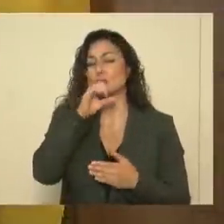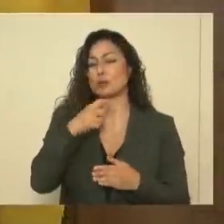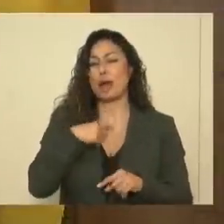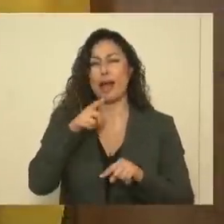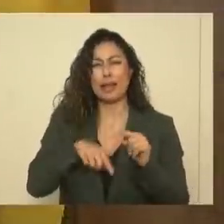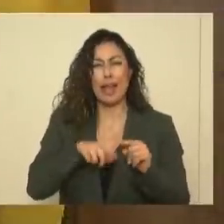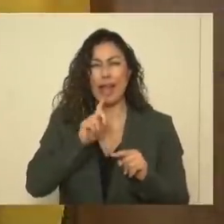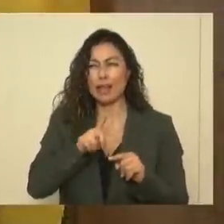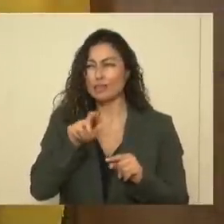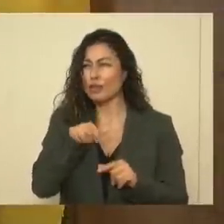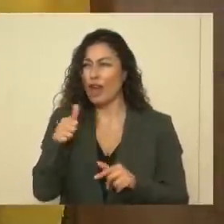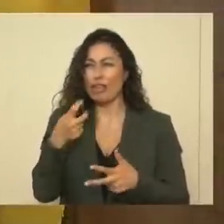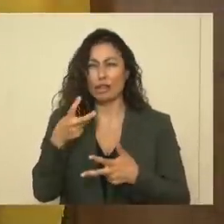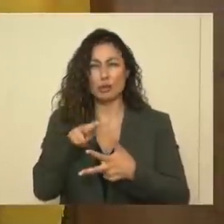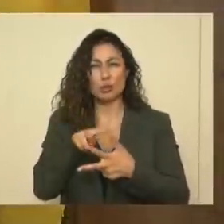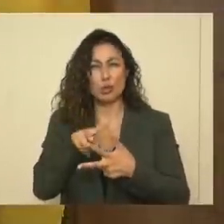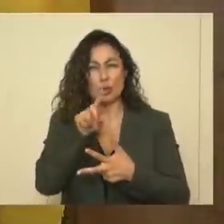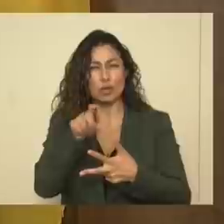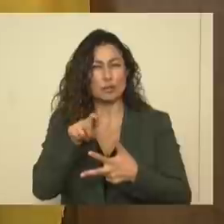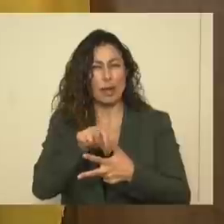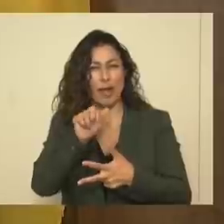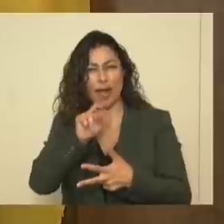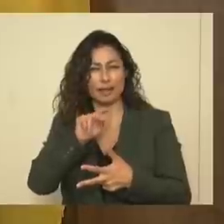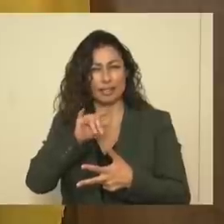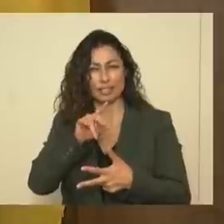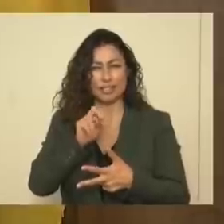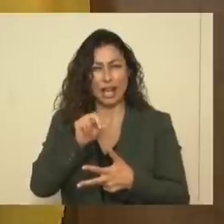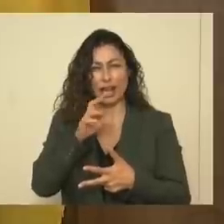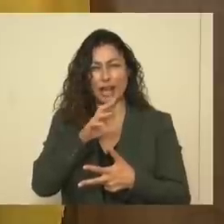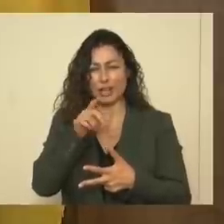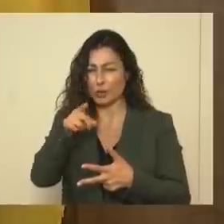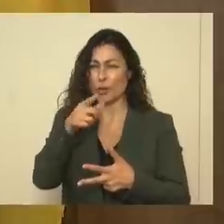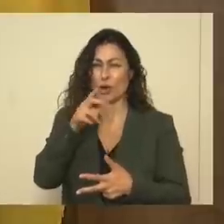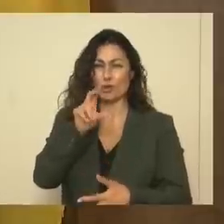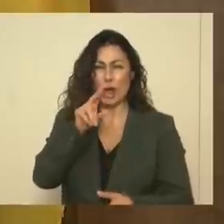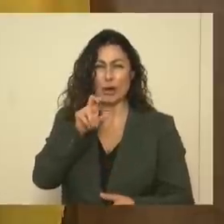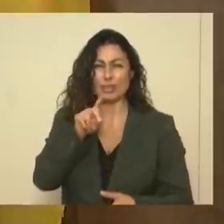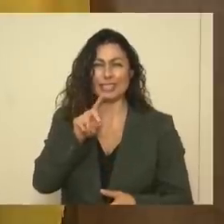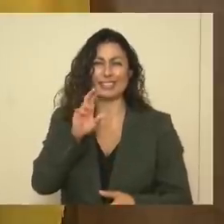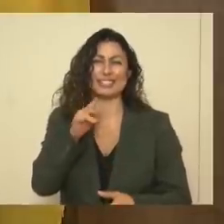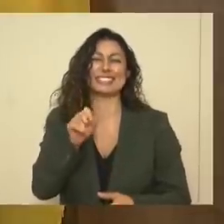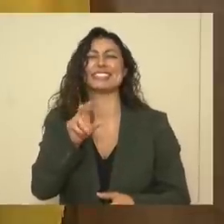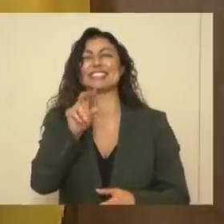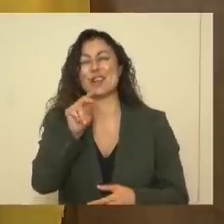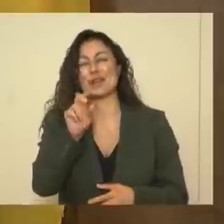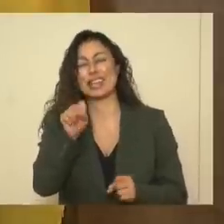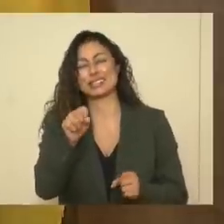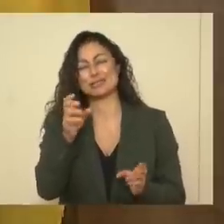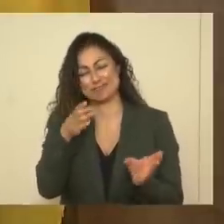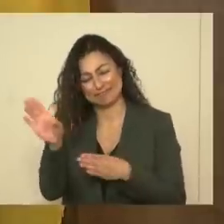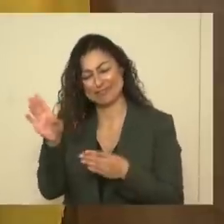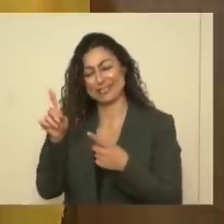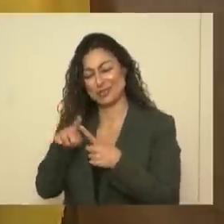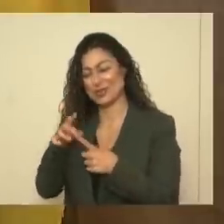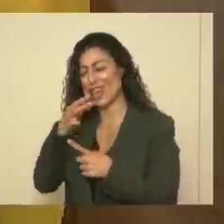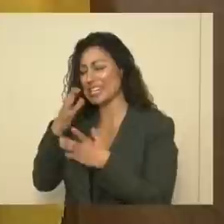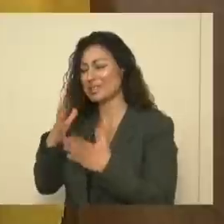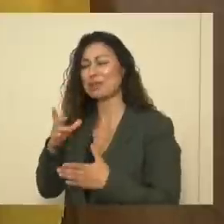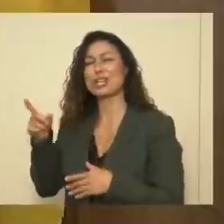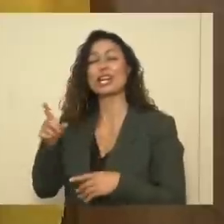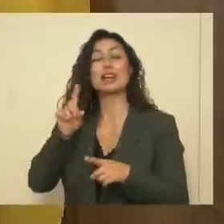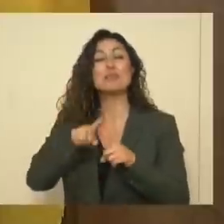answer any of these questions about antigens or antibodies. You're grounded, Chris, but yes, we should go to the expert. But for